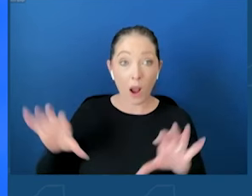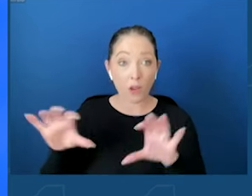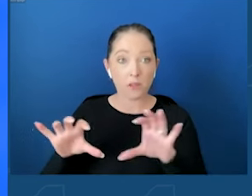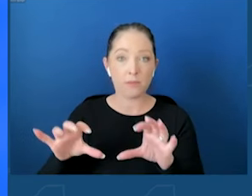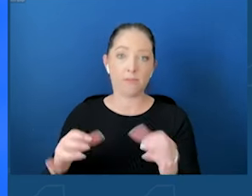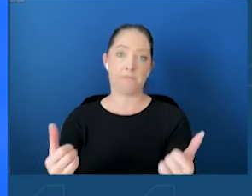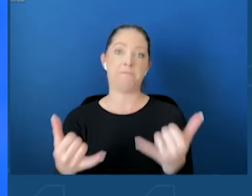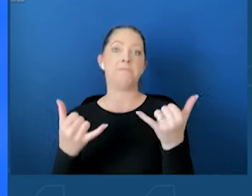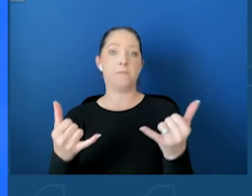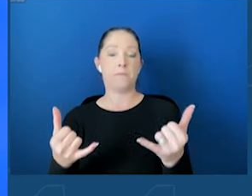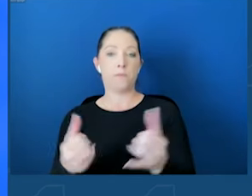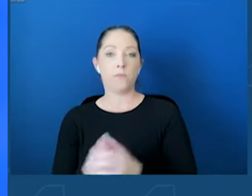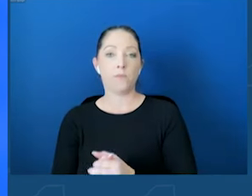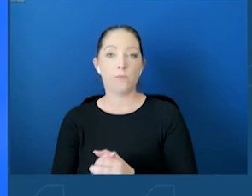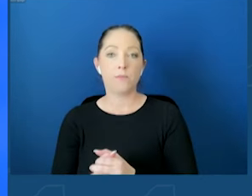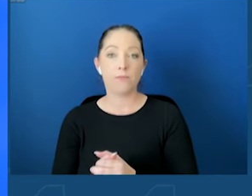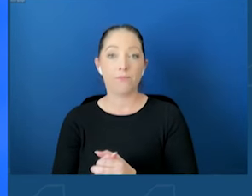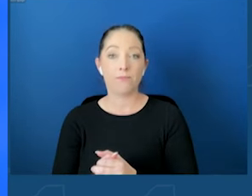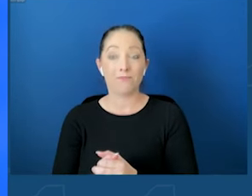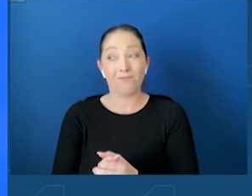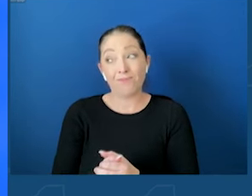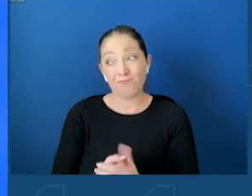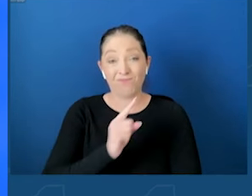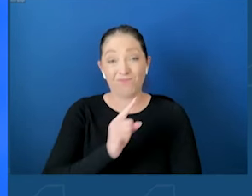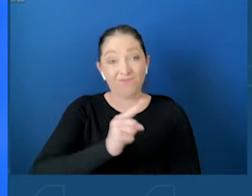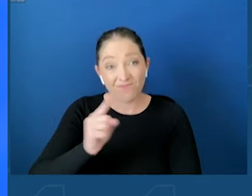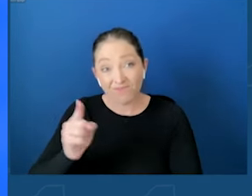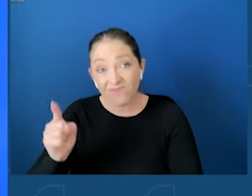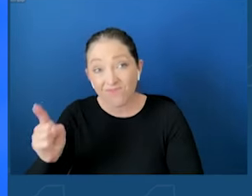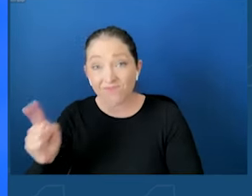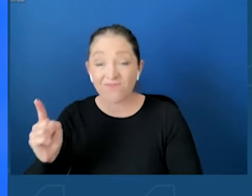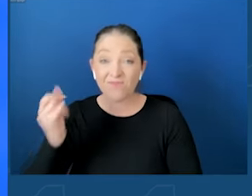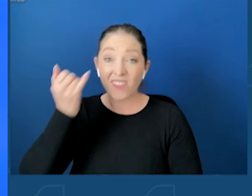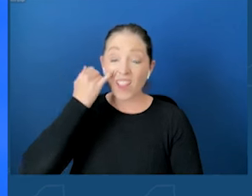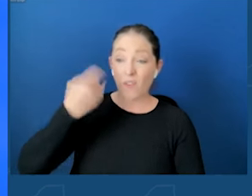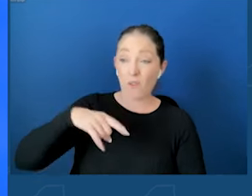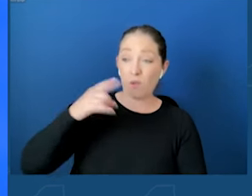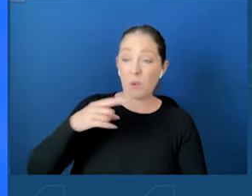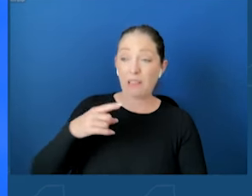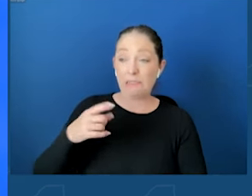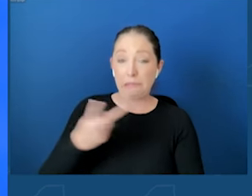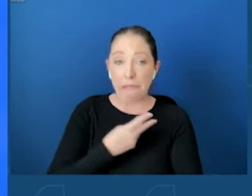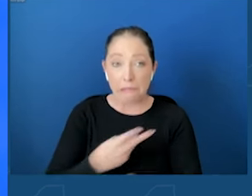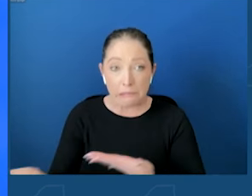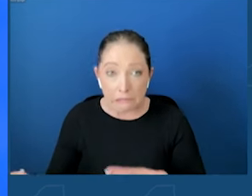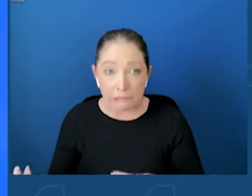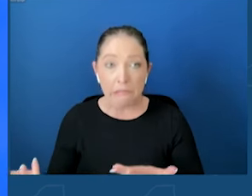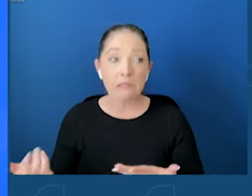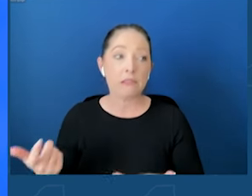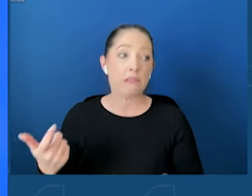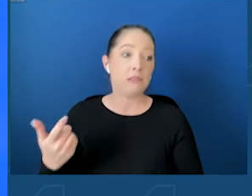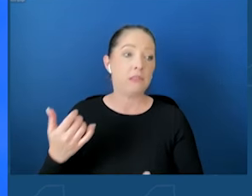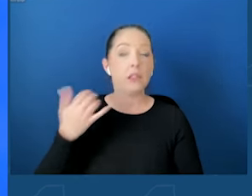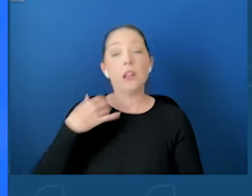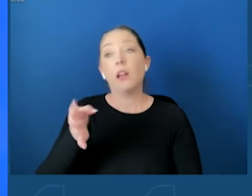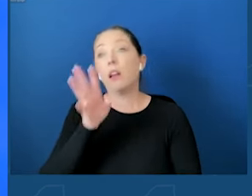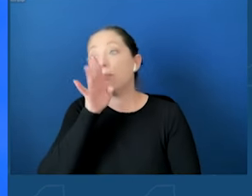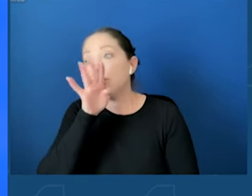shame on all of us if we fail to do something about it. Talking, talking, talking is cheap.